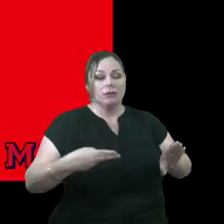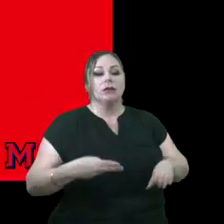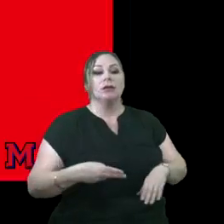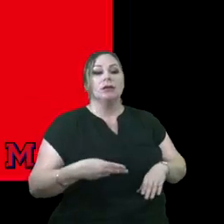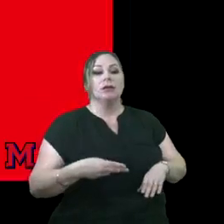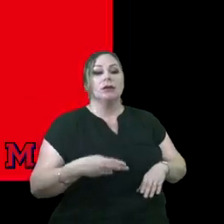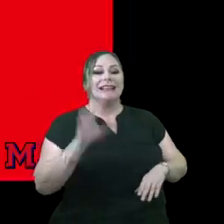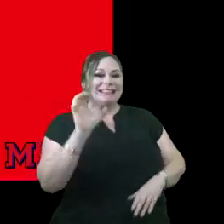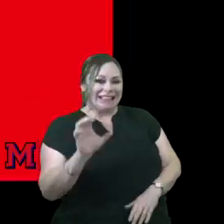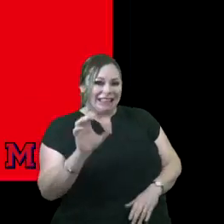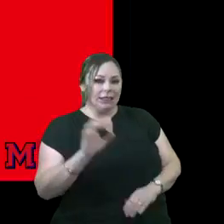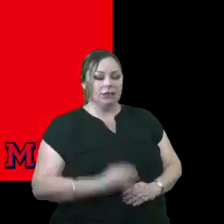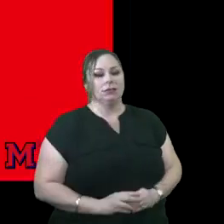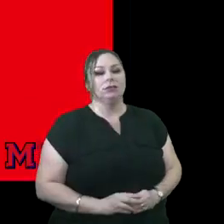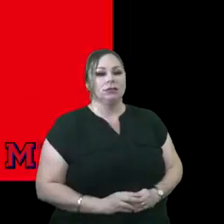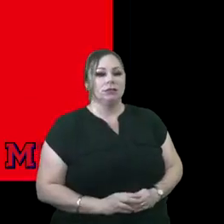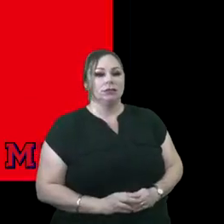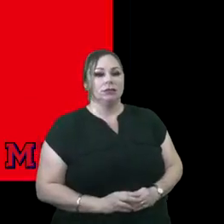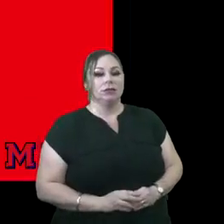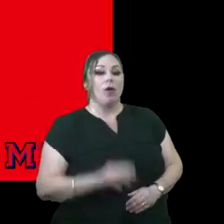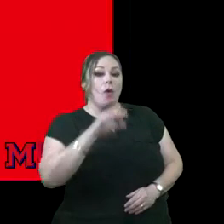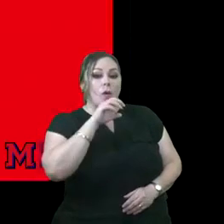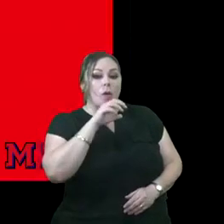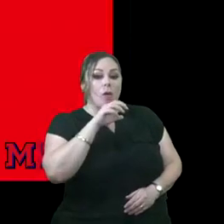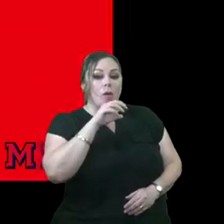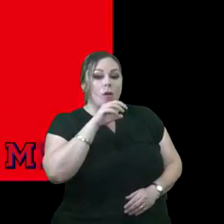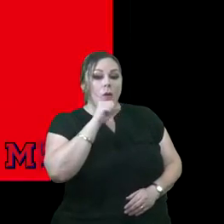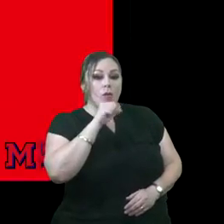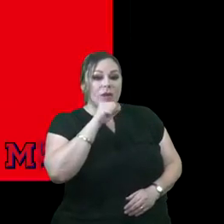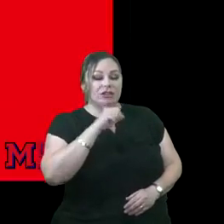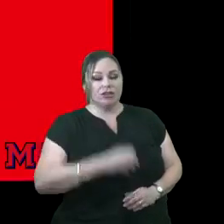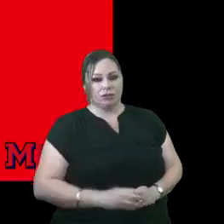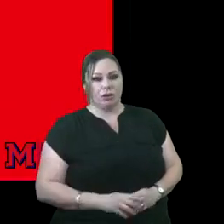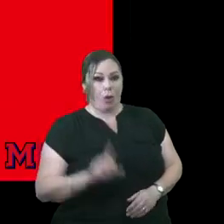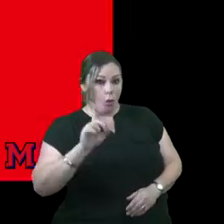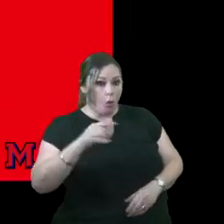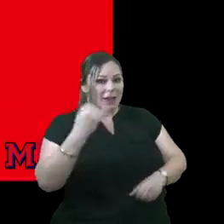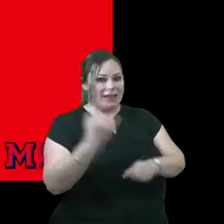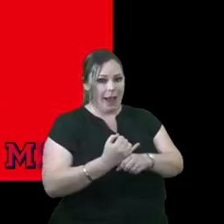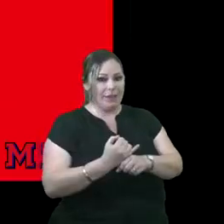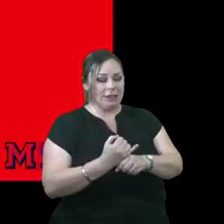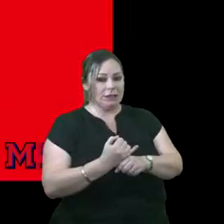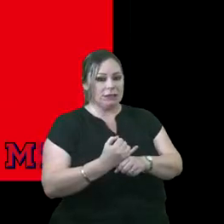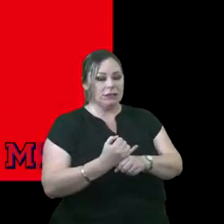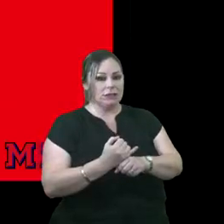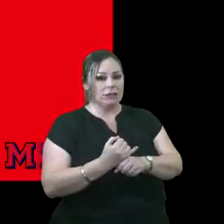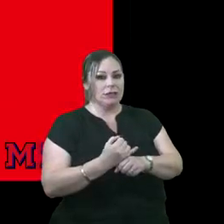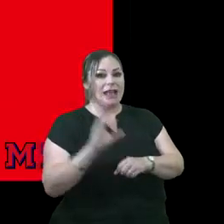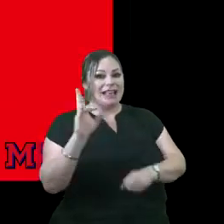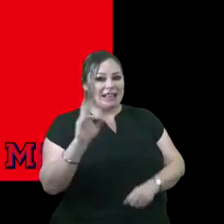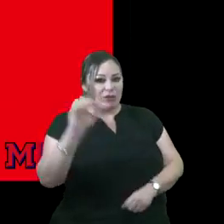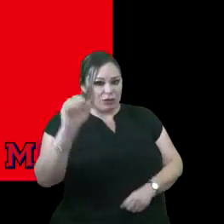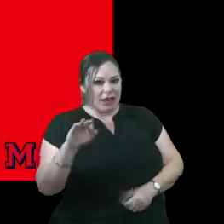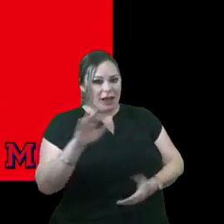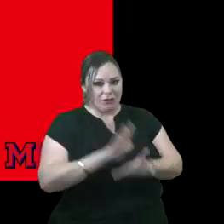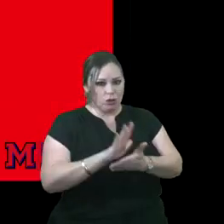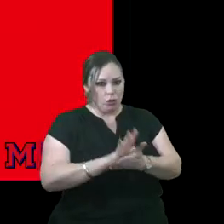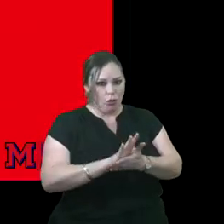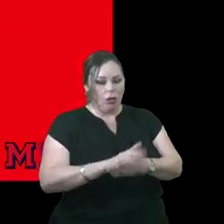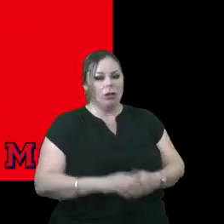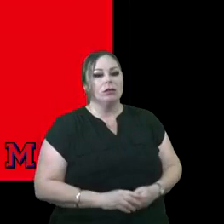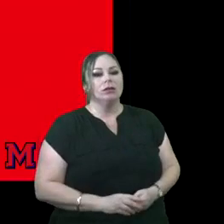as C rated. In the orange you will see that we have one campus which represents 7% of our schools.